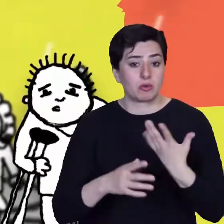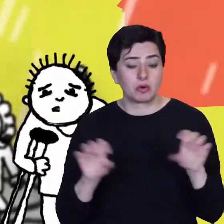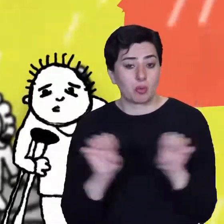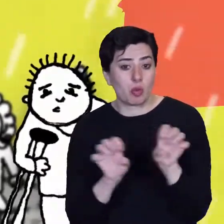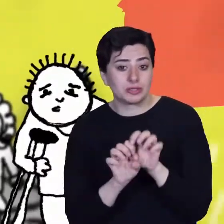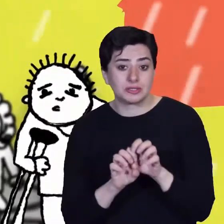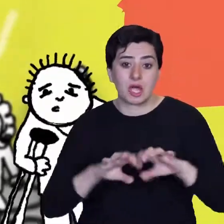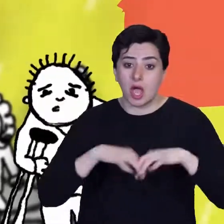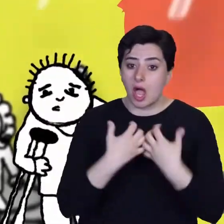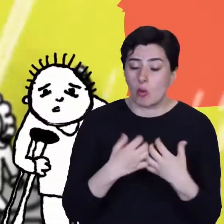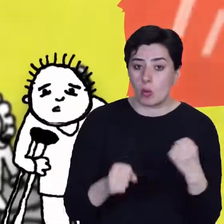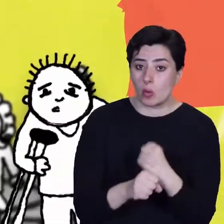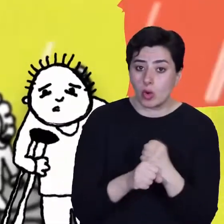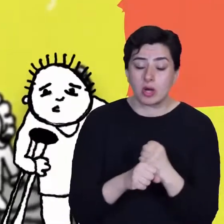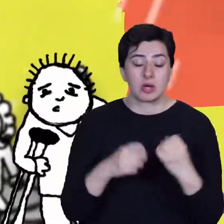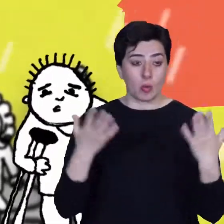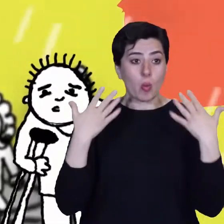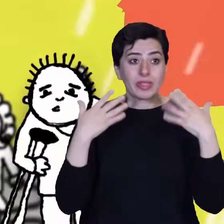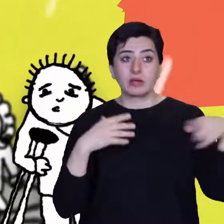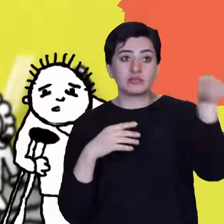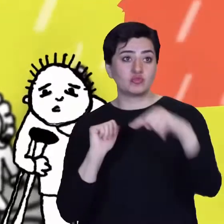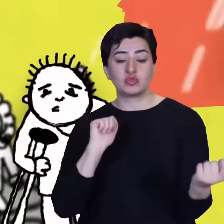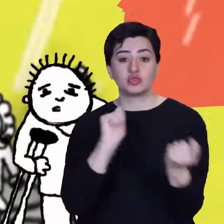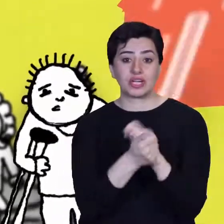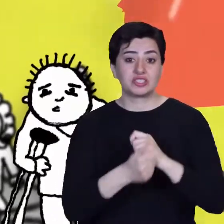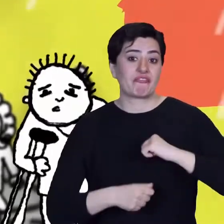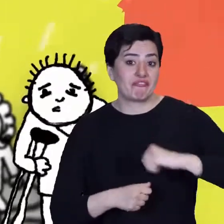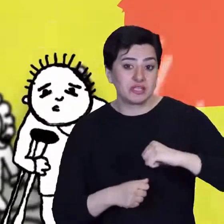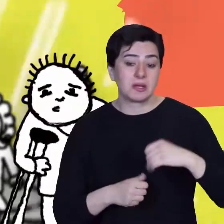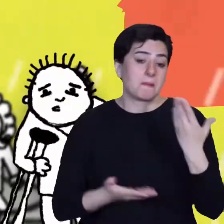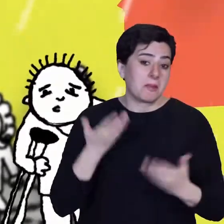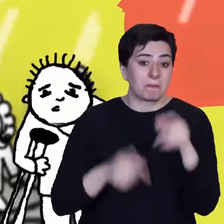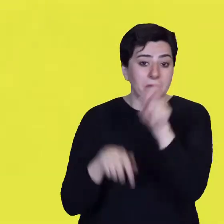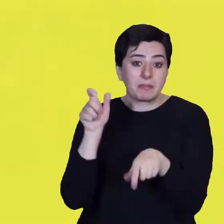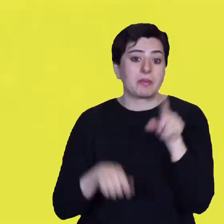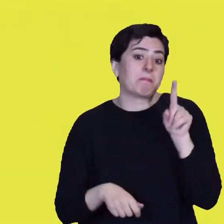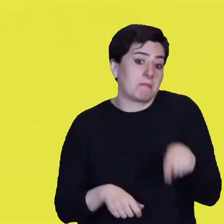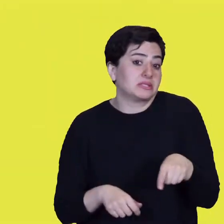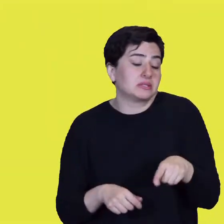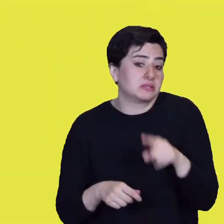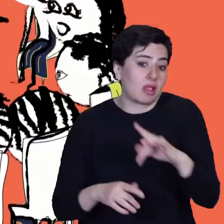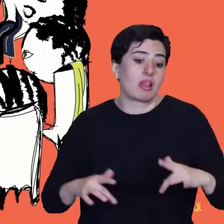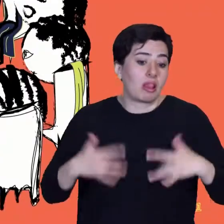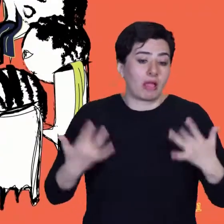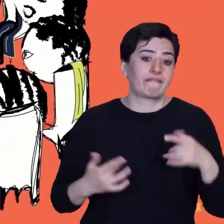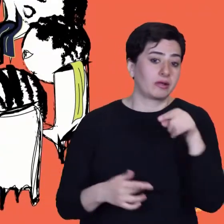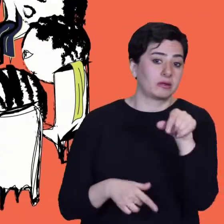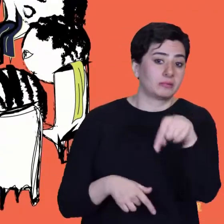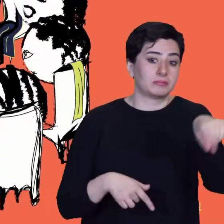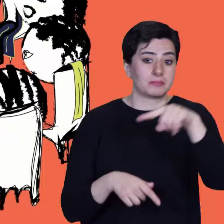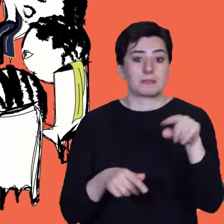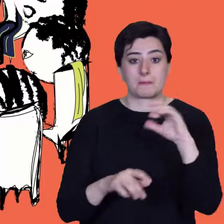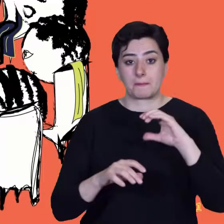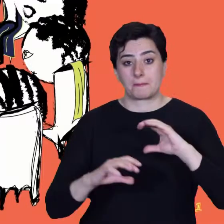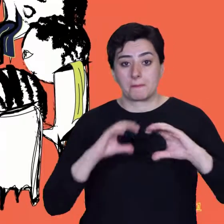Things like climate change and more people coming to live in an area can increase exposure. As you can see, some types